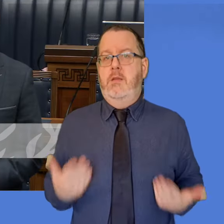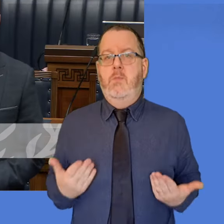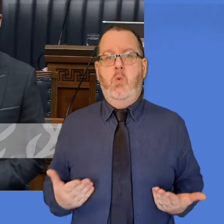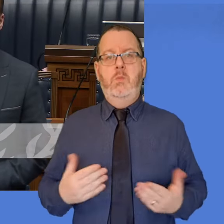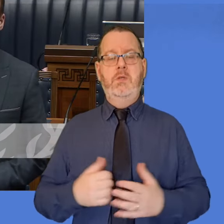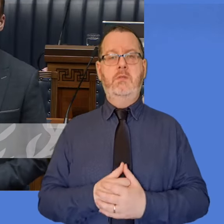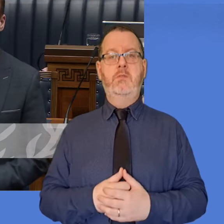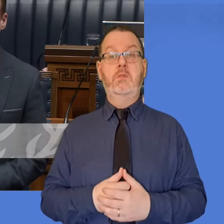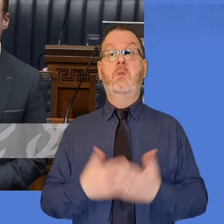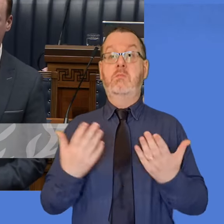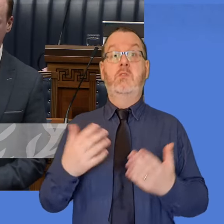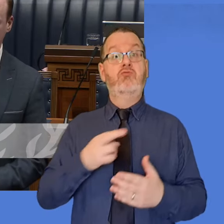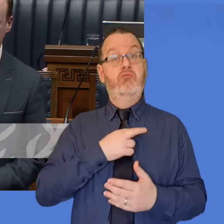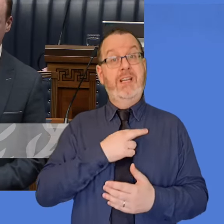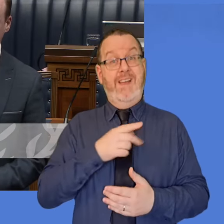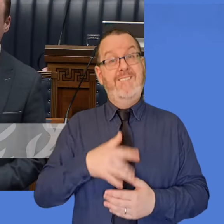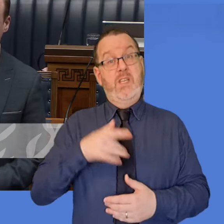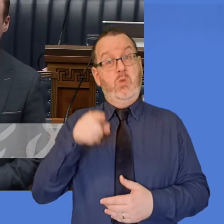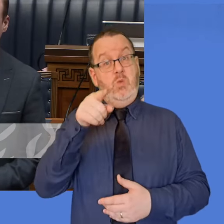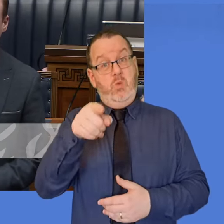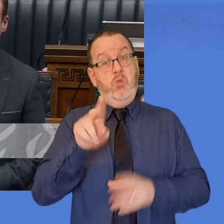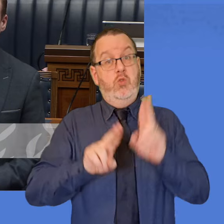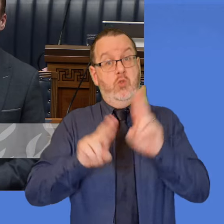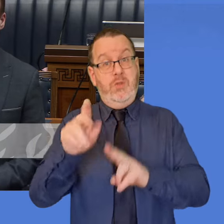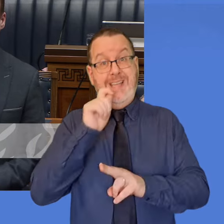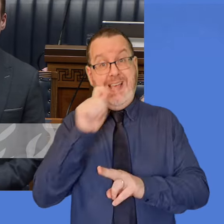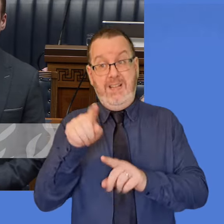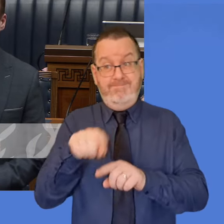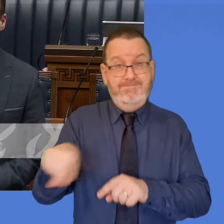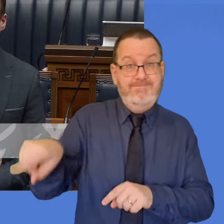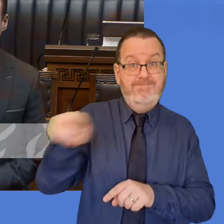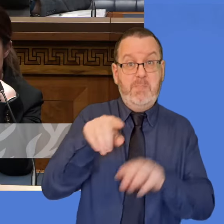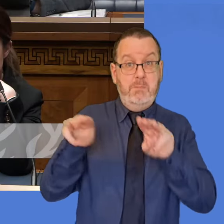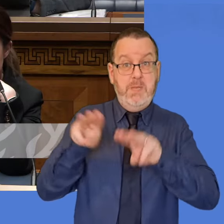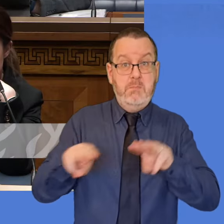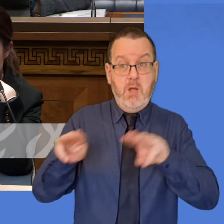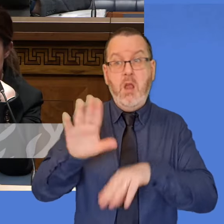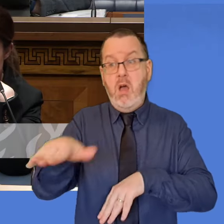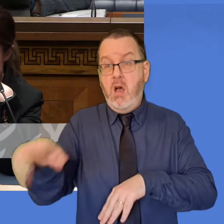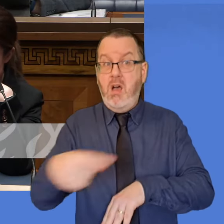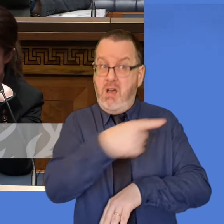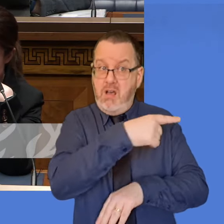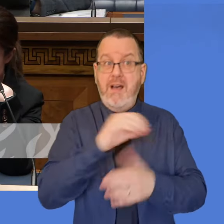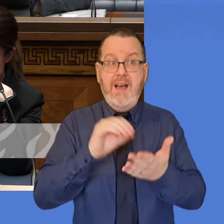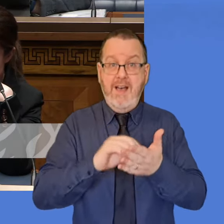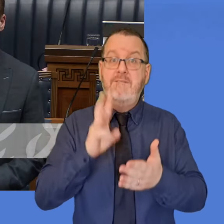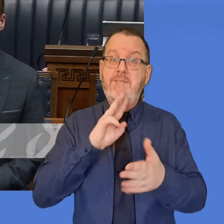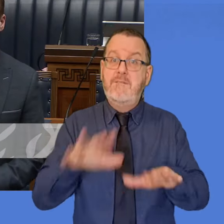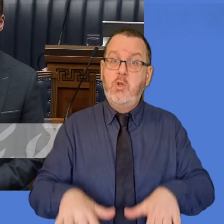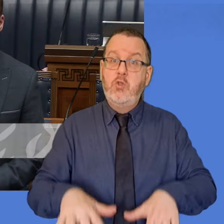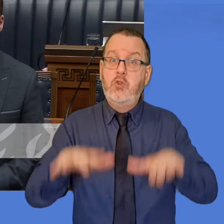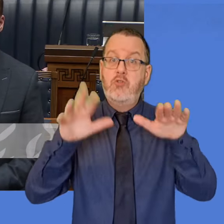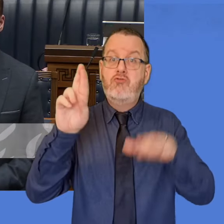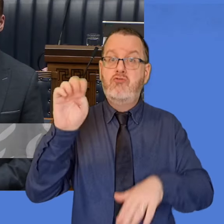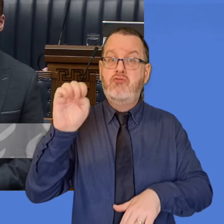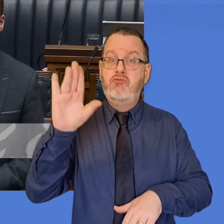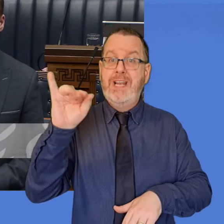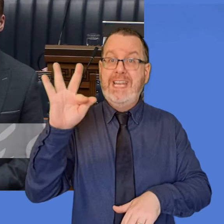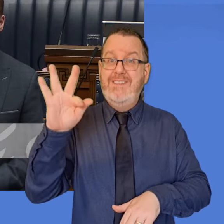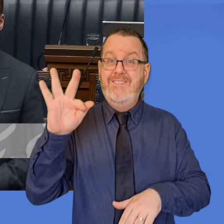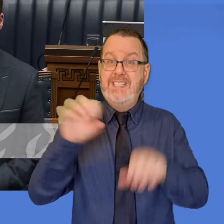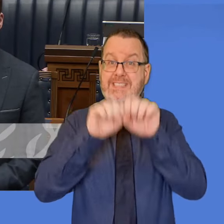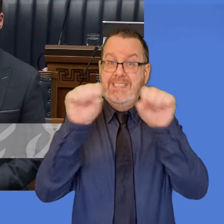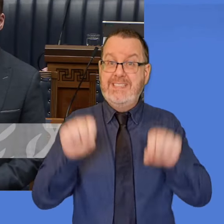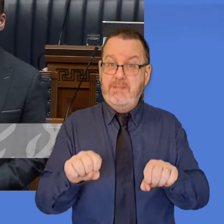really would encourage the Member to make her constituents that have been affected aware of the flood scheme. There is a levy that is taken from all insurance